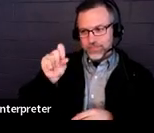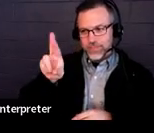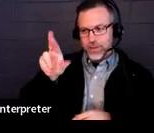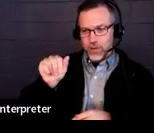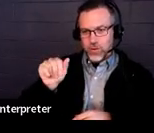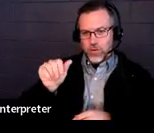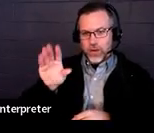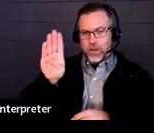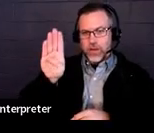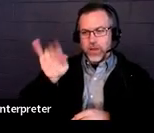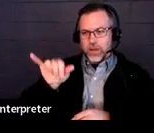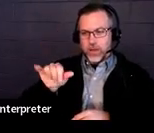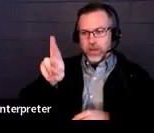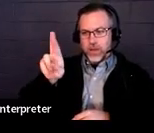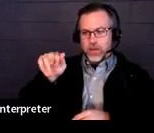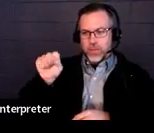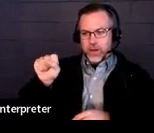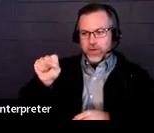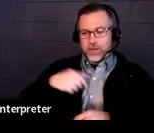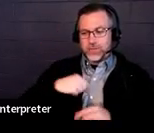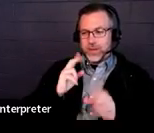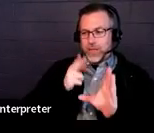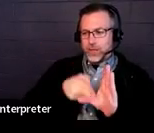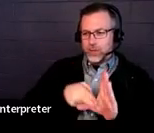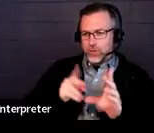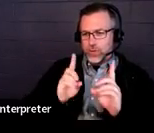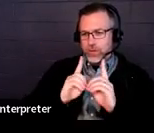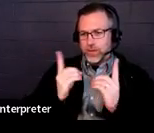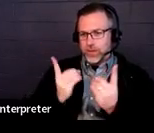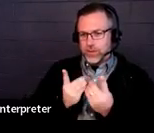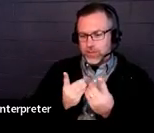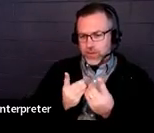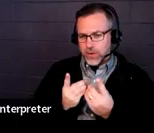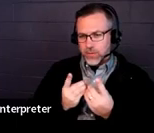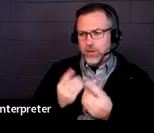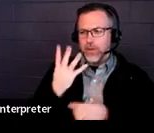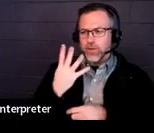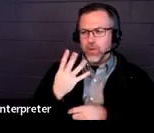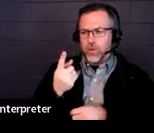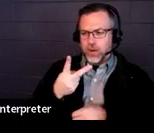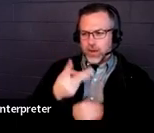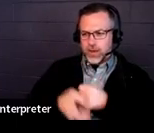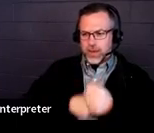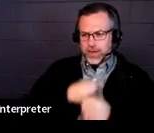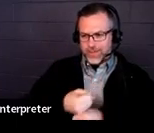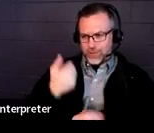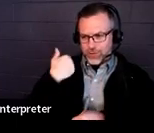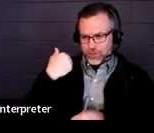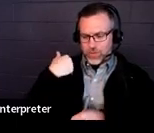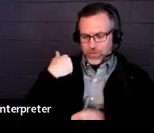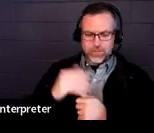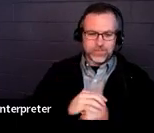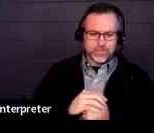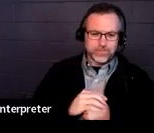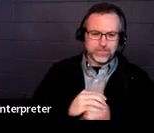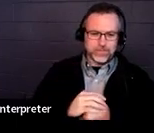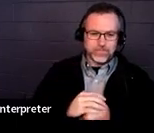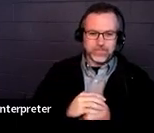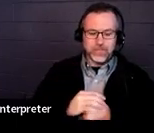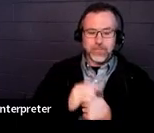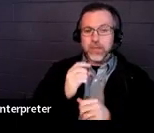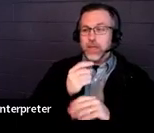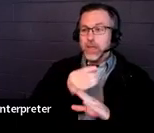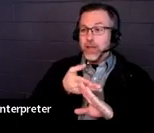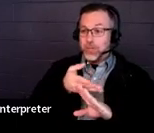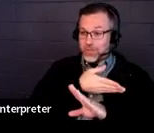Byrus. I joined the department four and a half years ago. And prior to that,